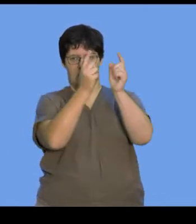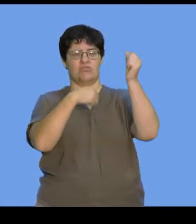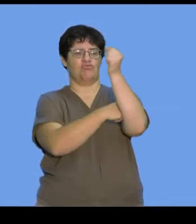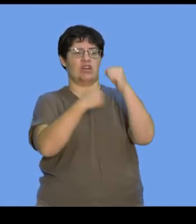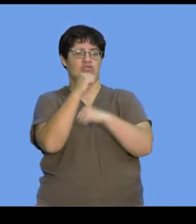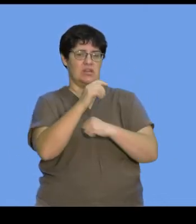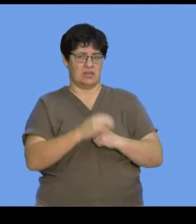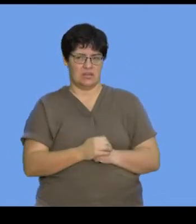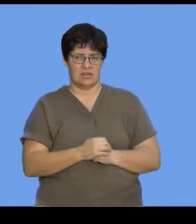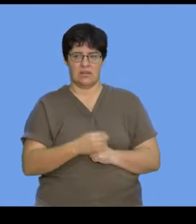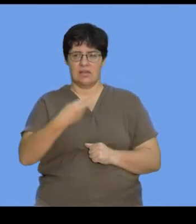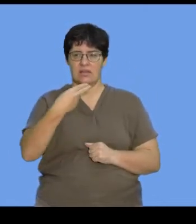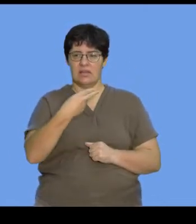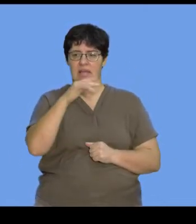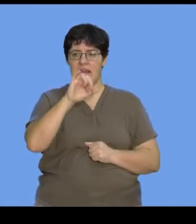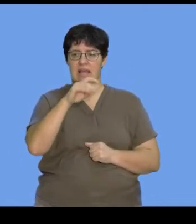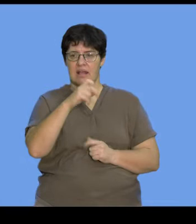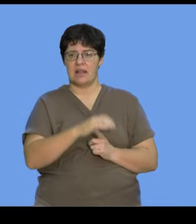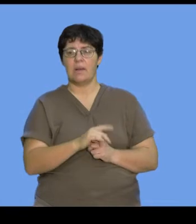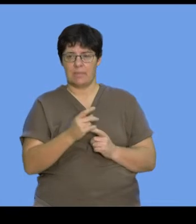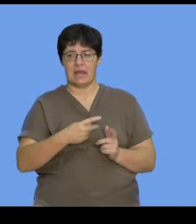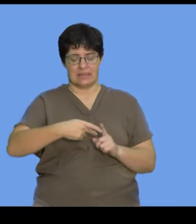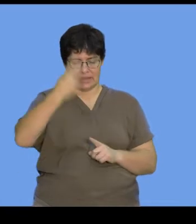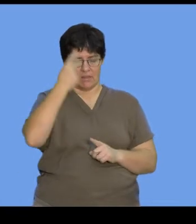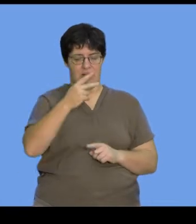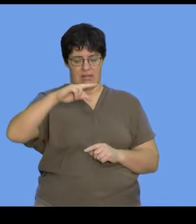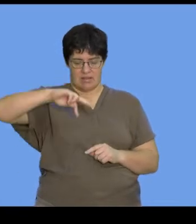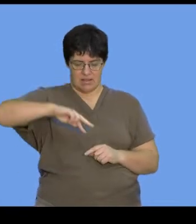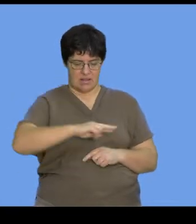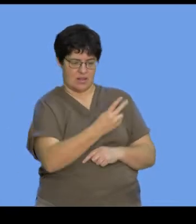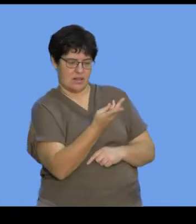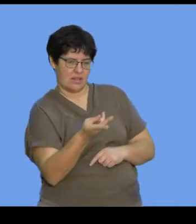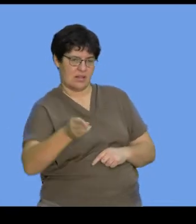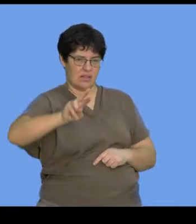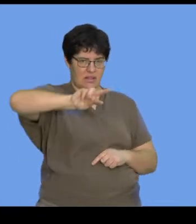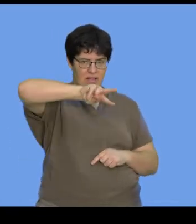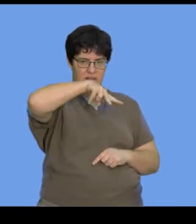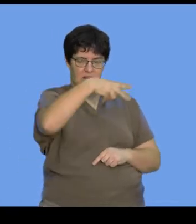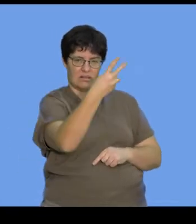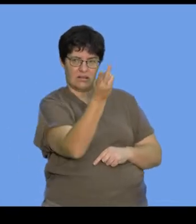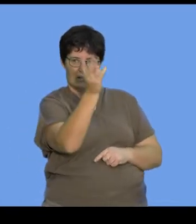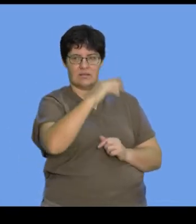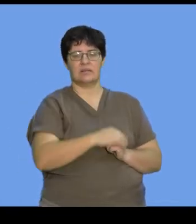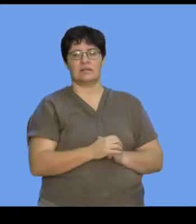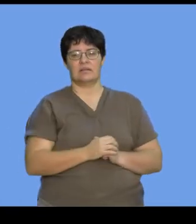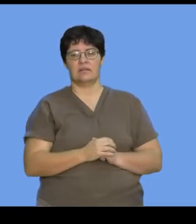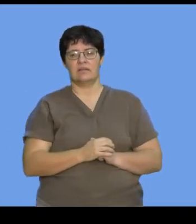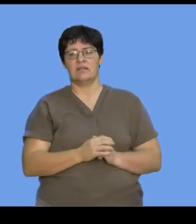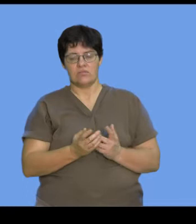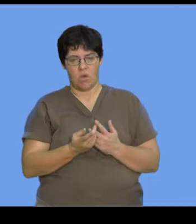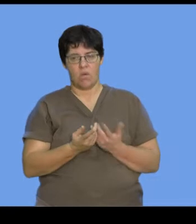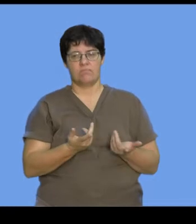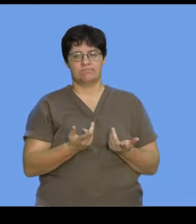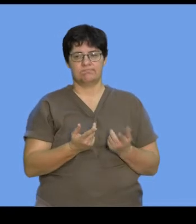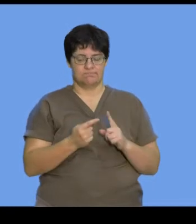see that. And what do I mean by helical? It's double-stranded, so you can see that it's a strand